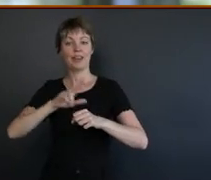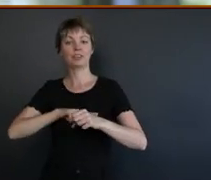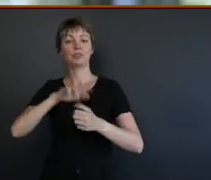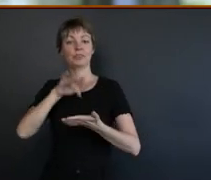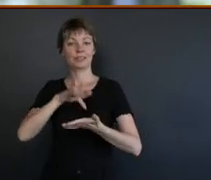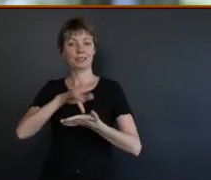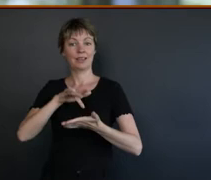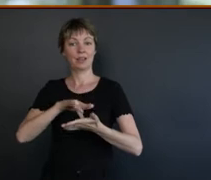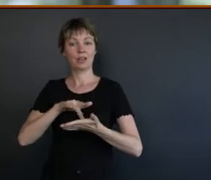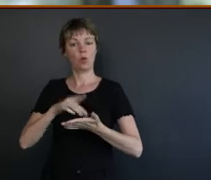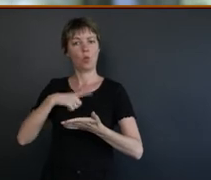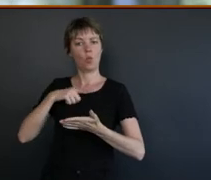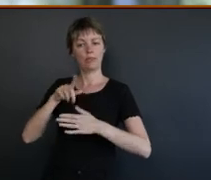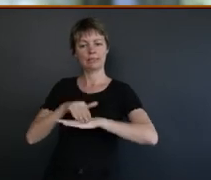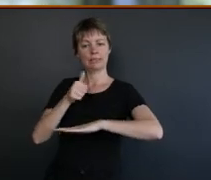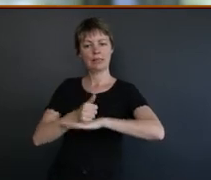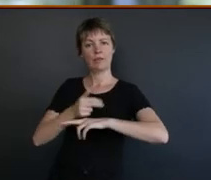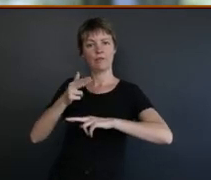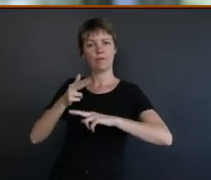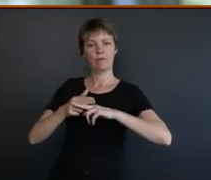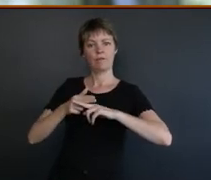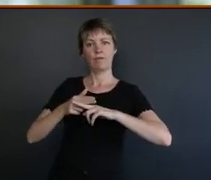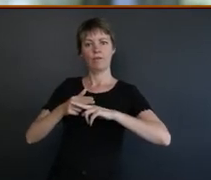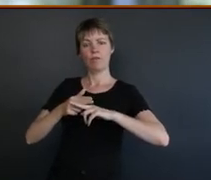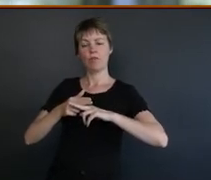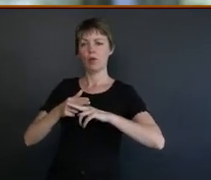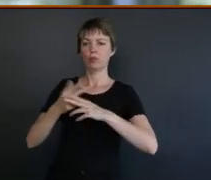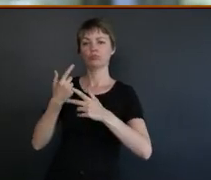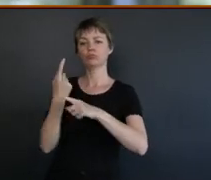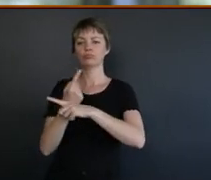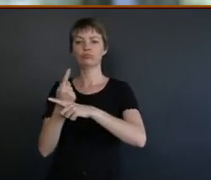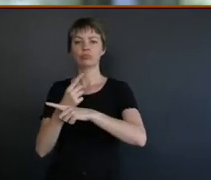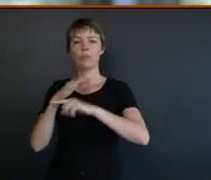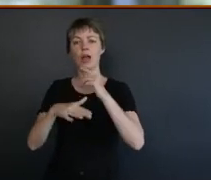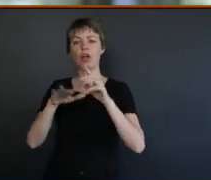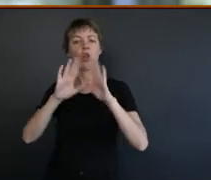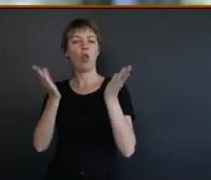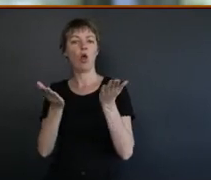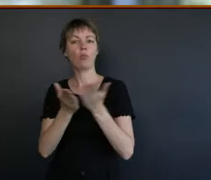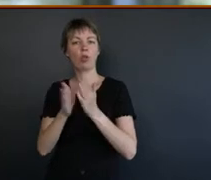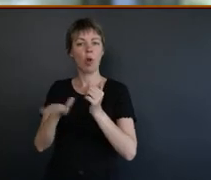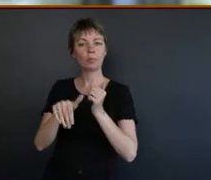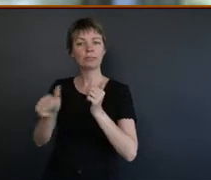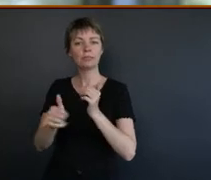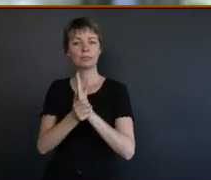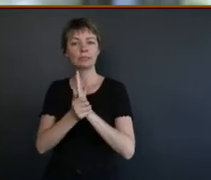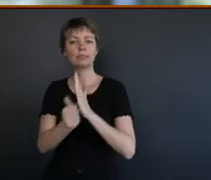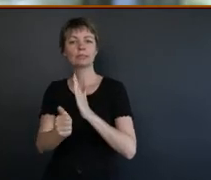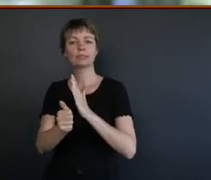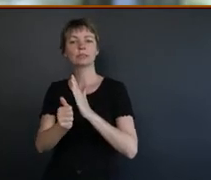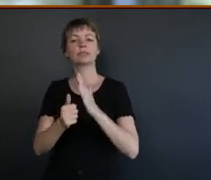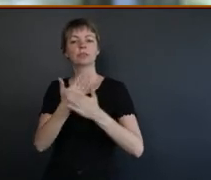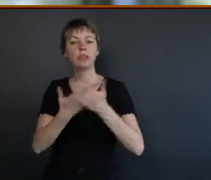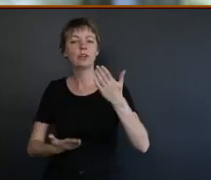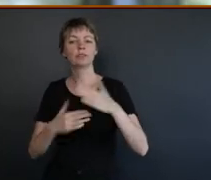established to inform, shape and promote local, national and global cultural competence narratives, actions and capability within the